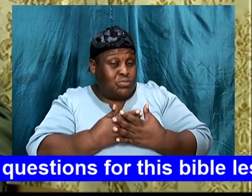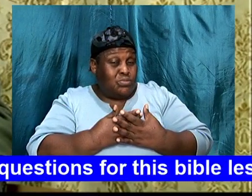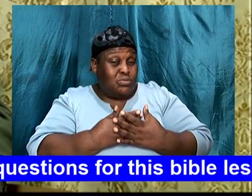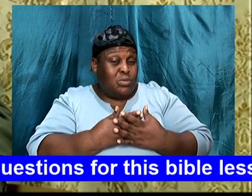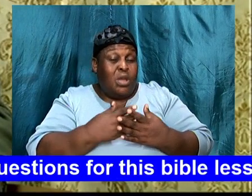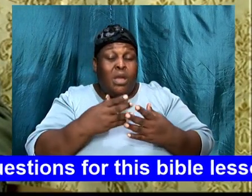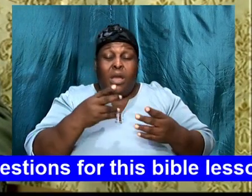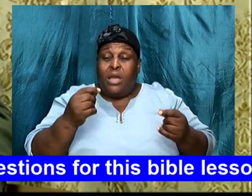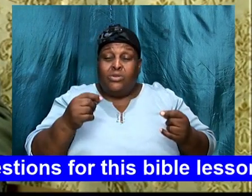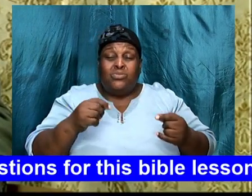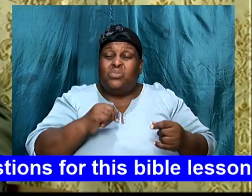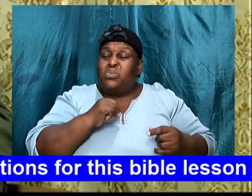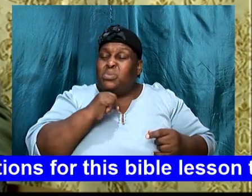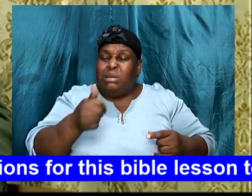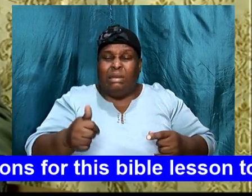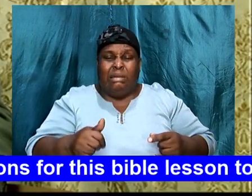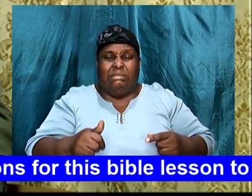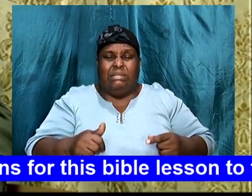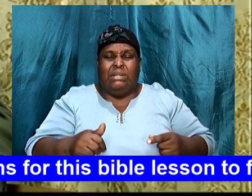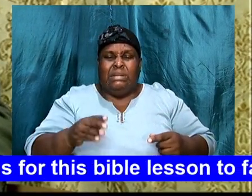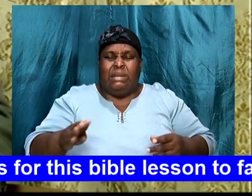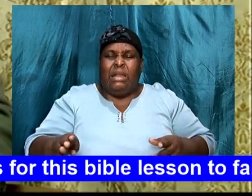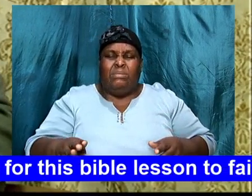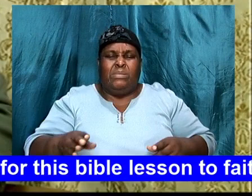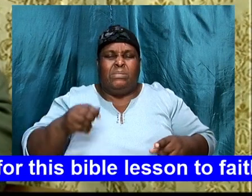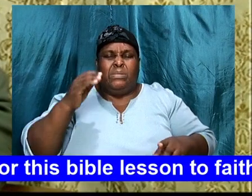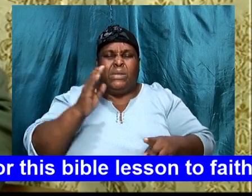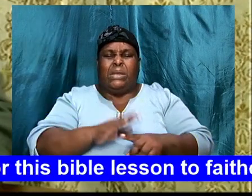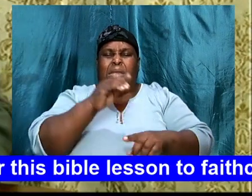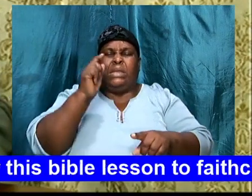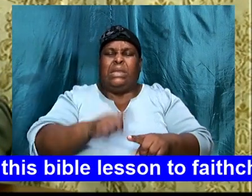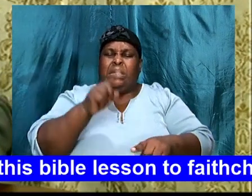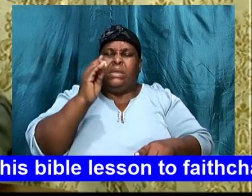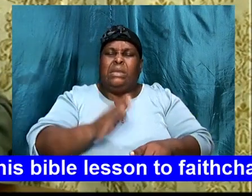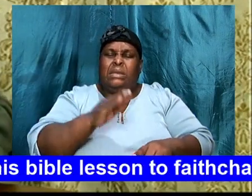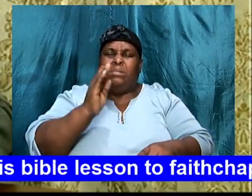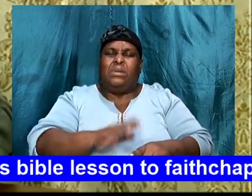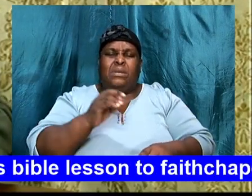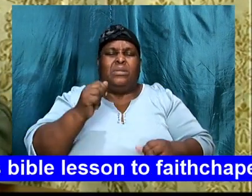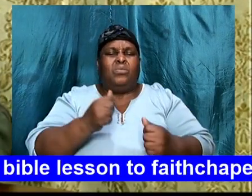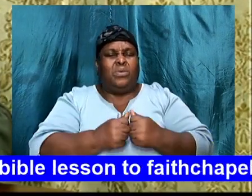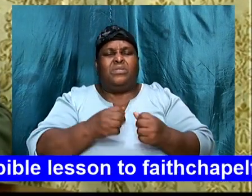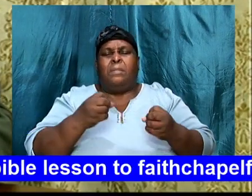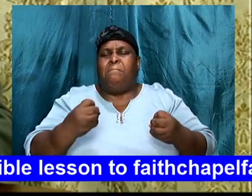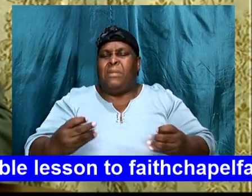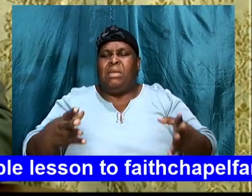and doeth it not, shall be beaten, with many stripes,